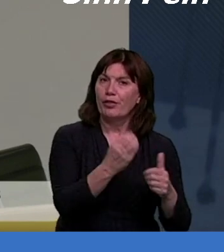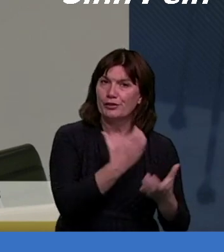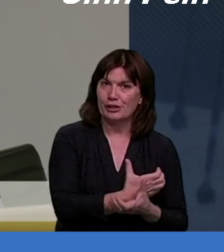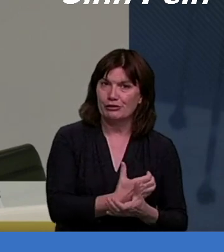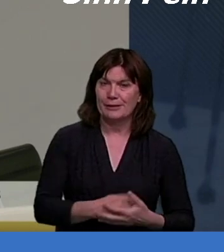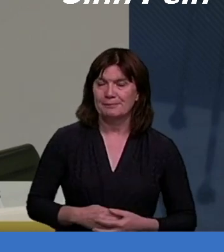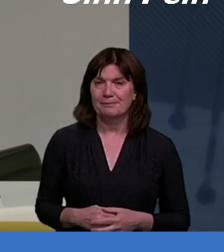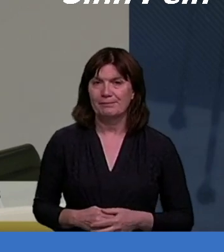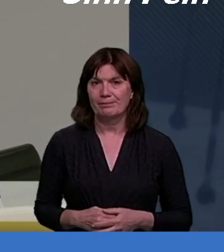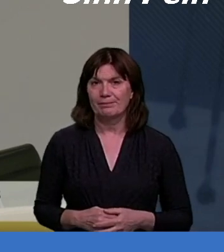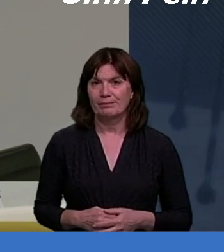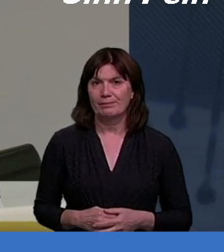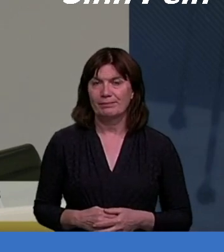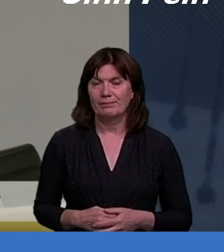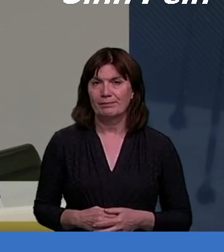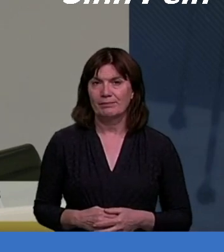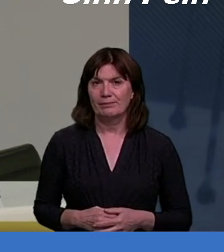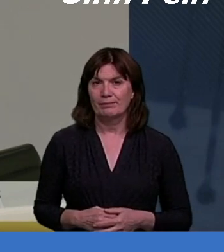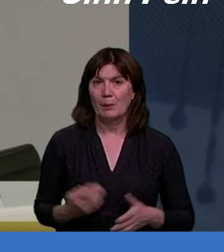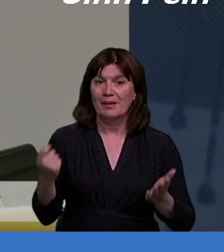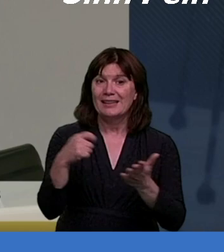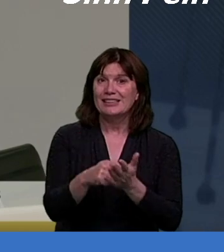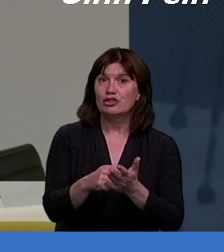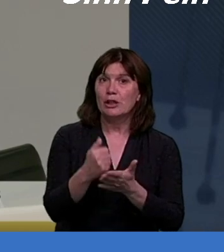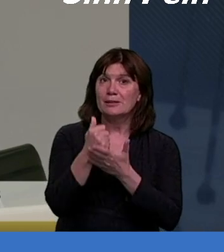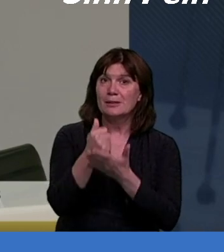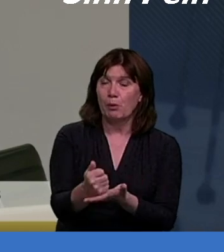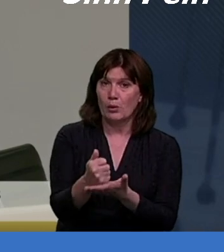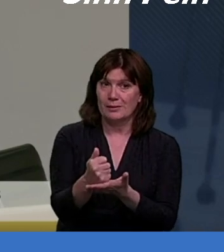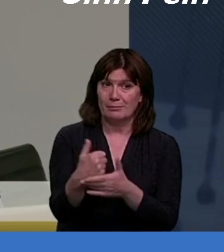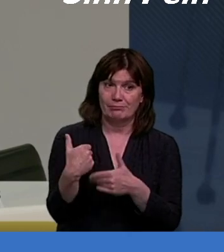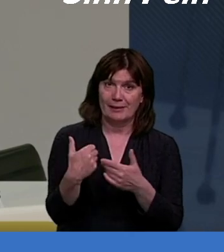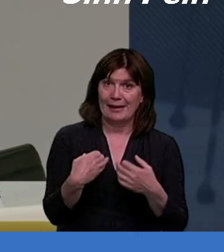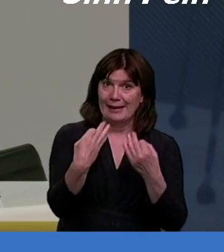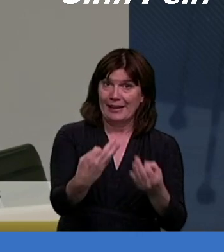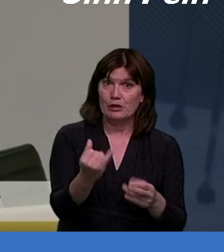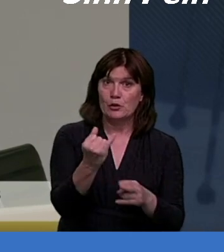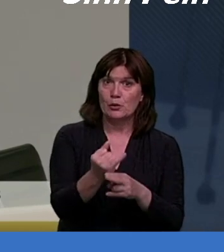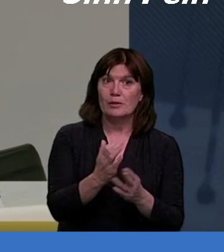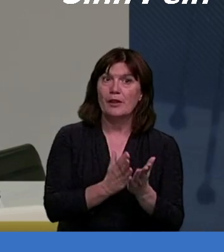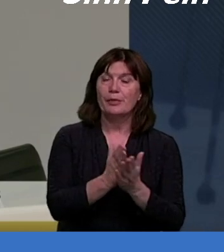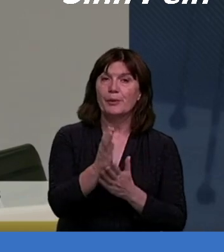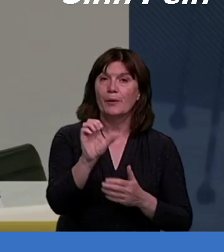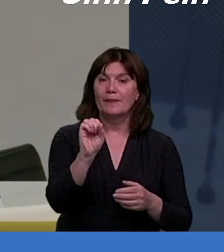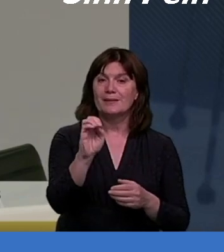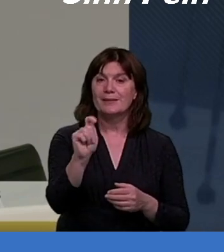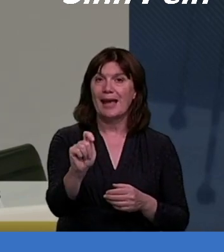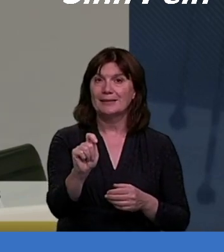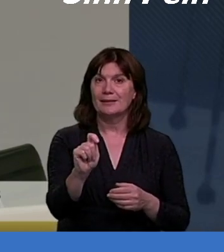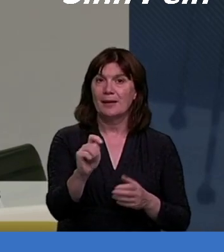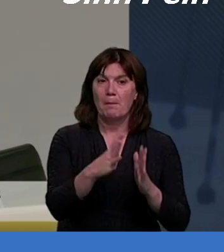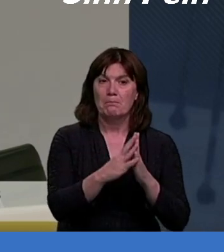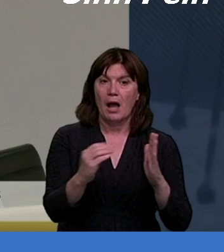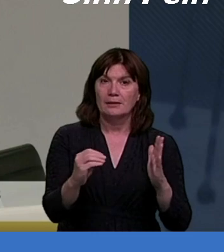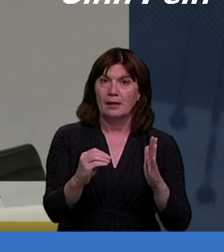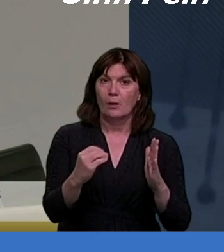But the additional supports that have been provided to schools through the SET model, for example, the key principle that